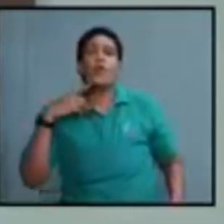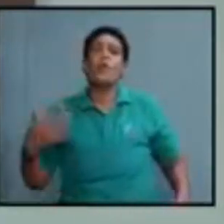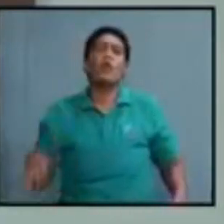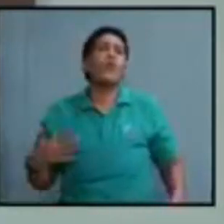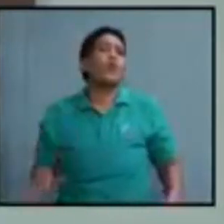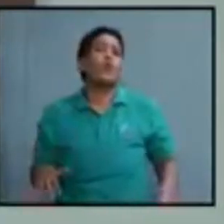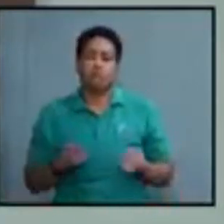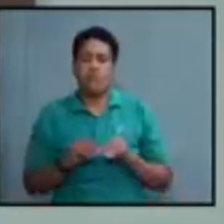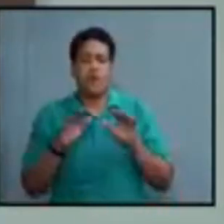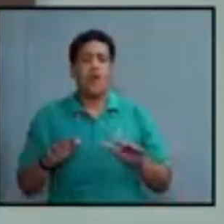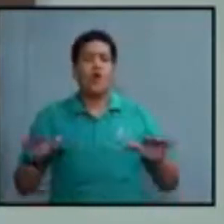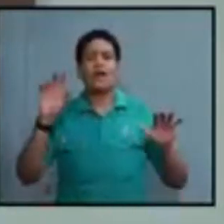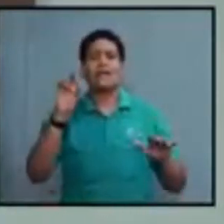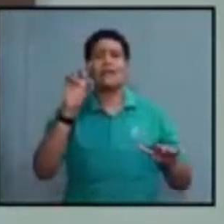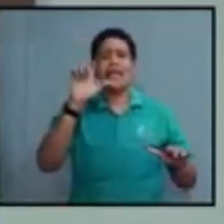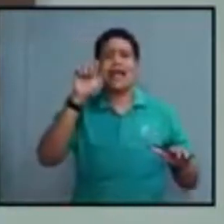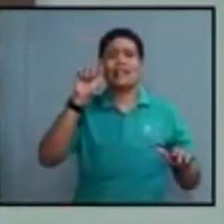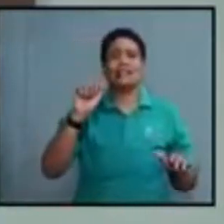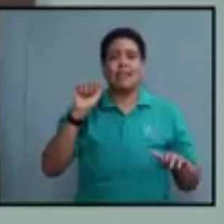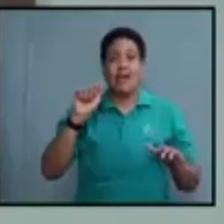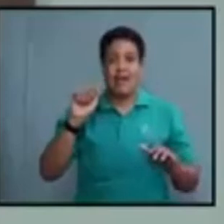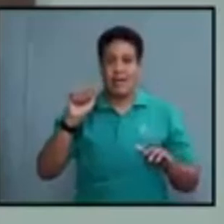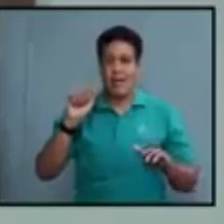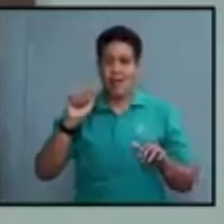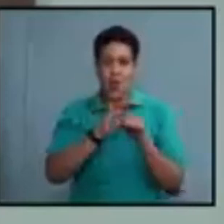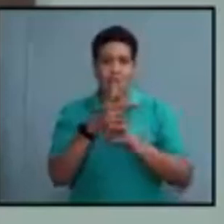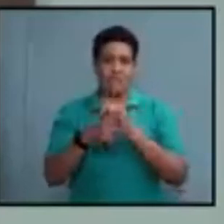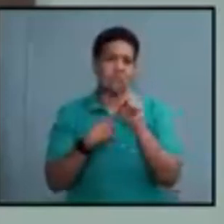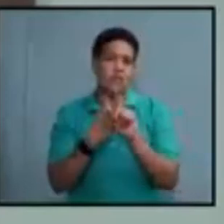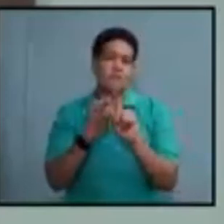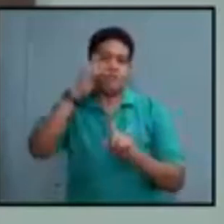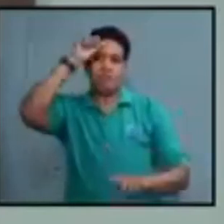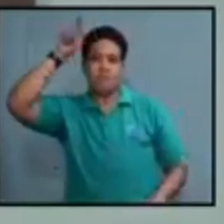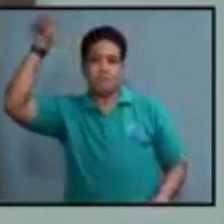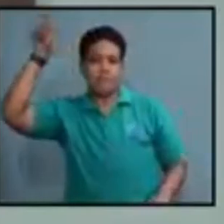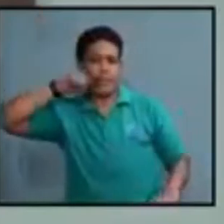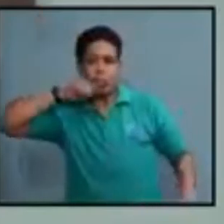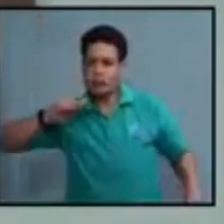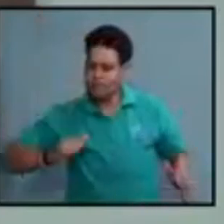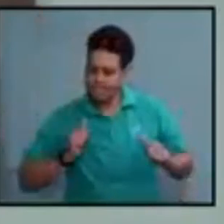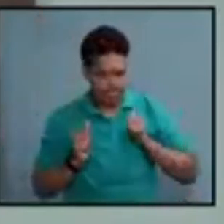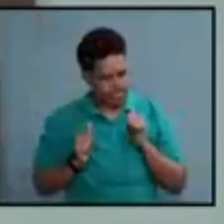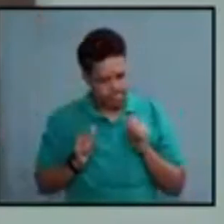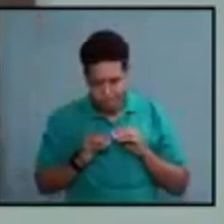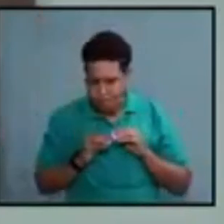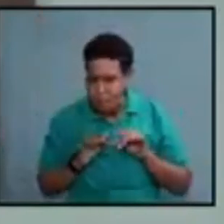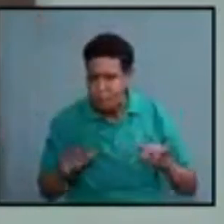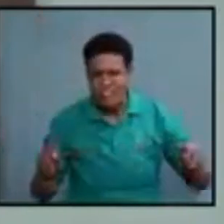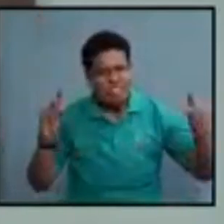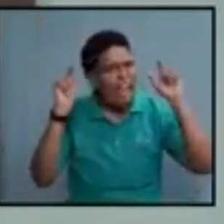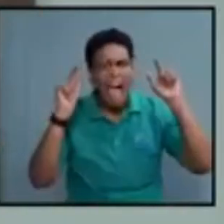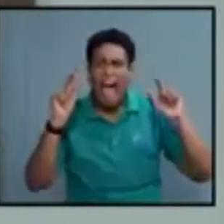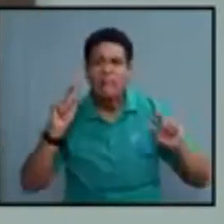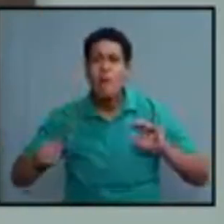the Delta variant, which is a new variant, which is virulent and spreads rapidly,